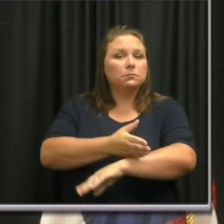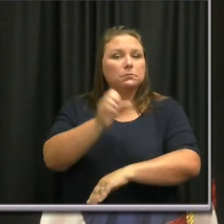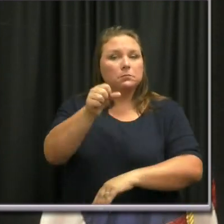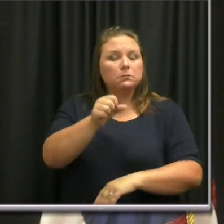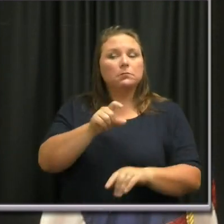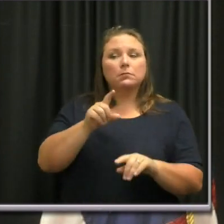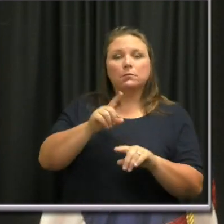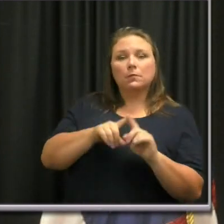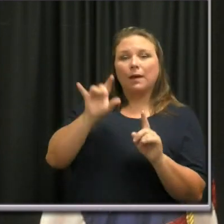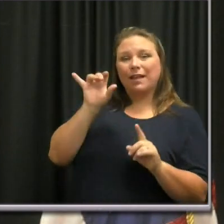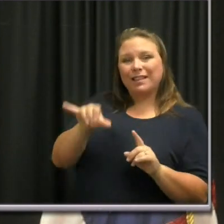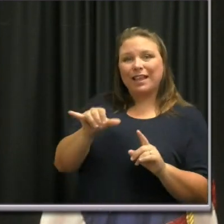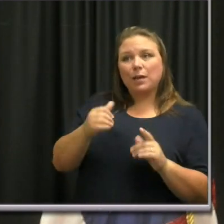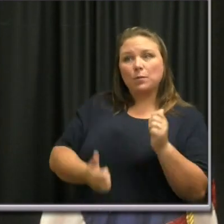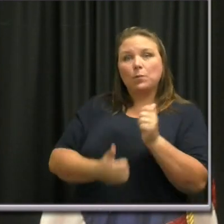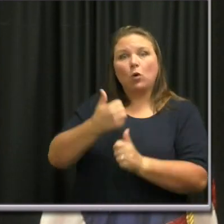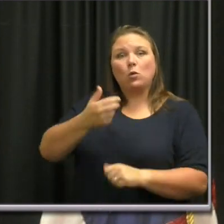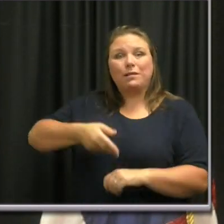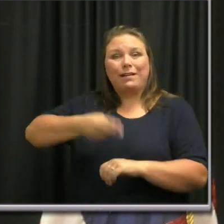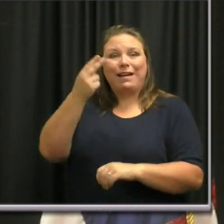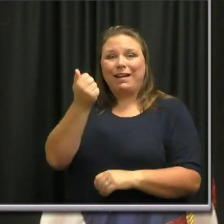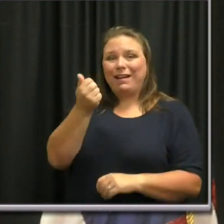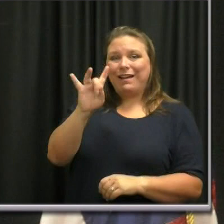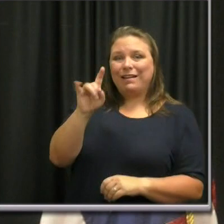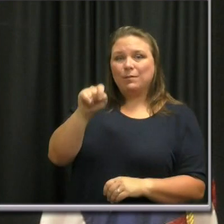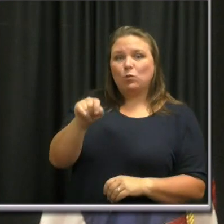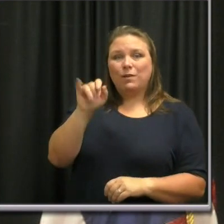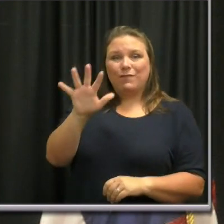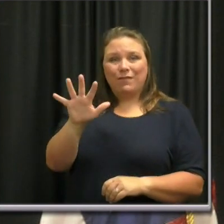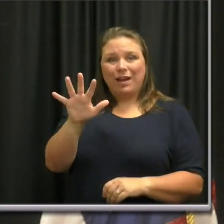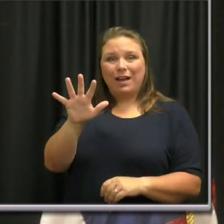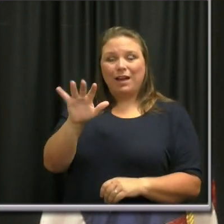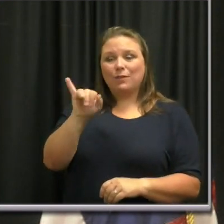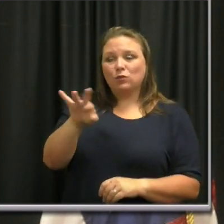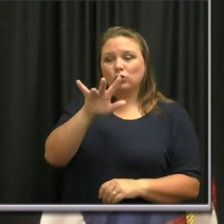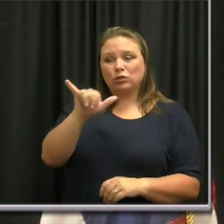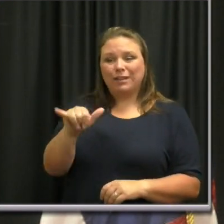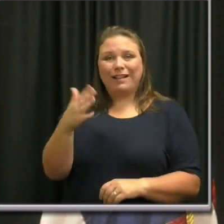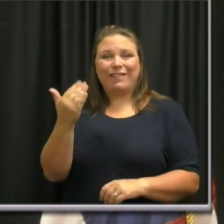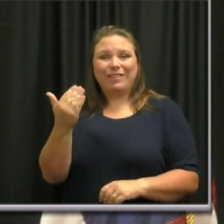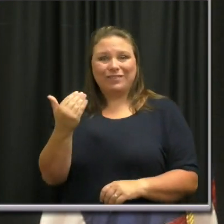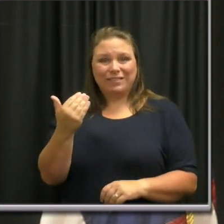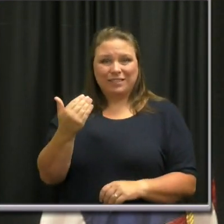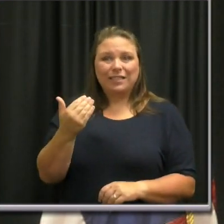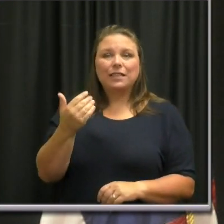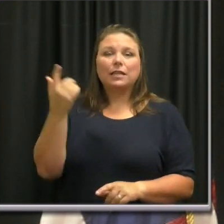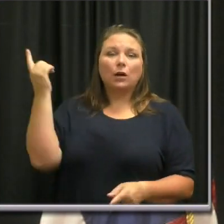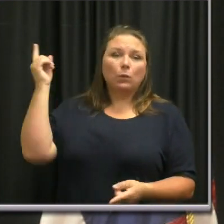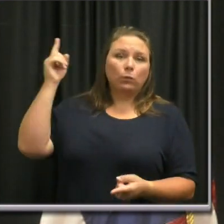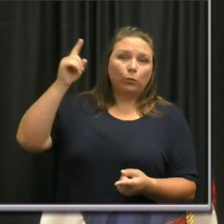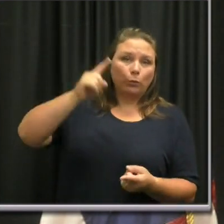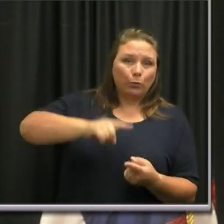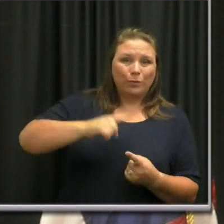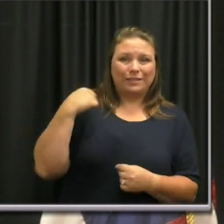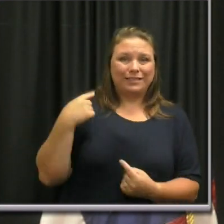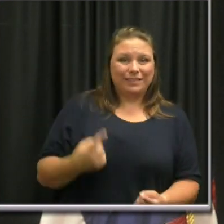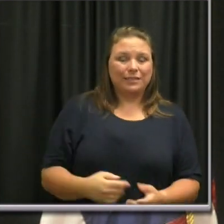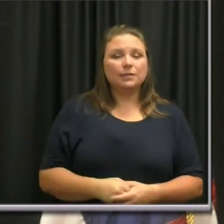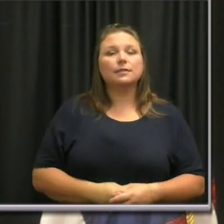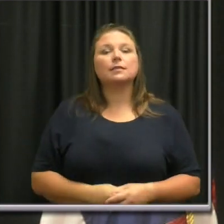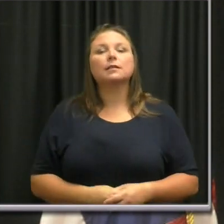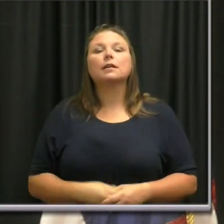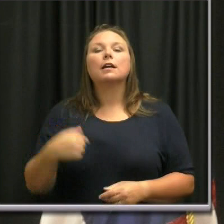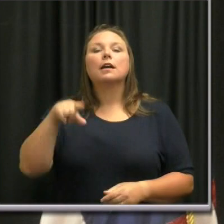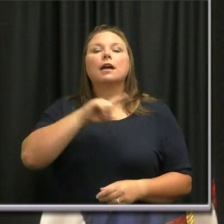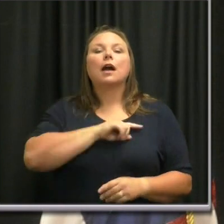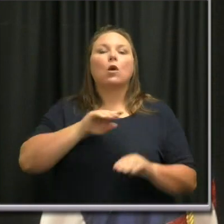It was at its highest at 18.5 percent on July 15th and has been declining ever since. Finally,